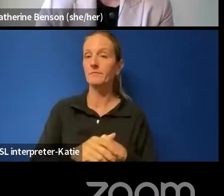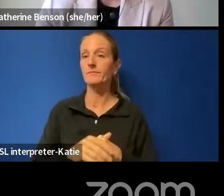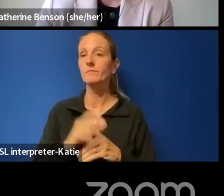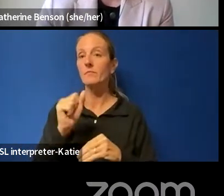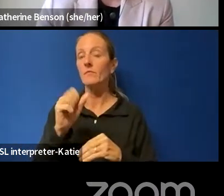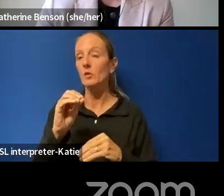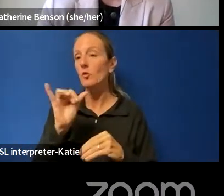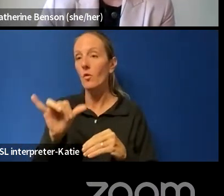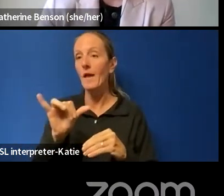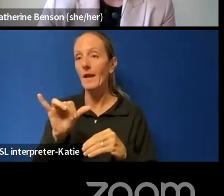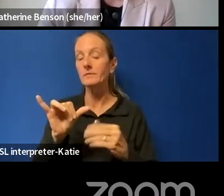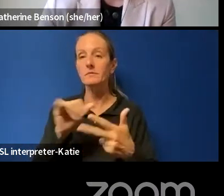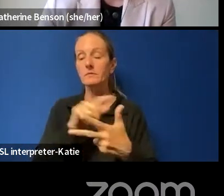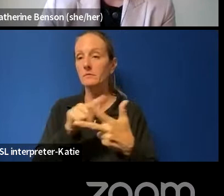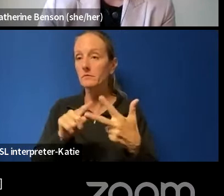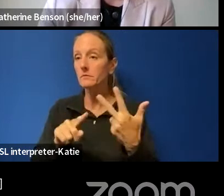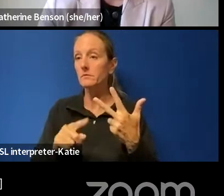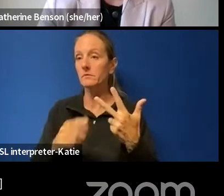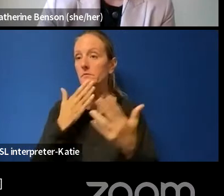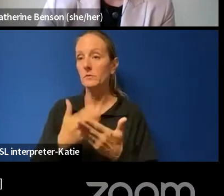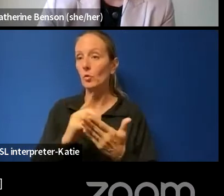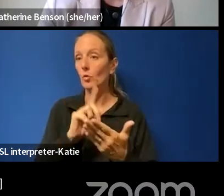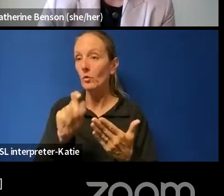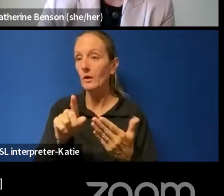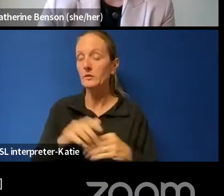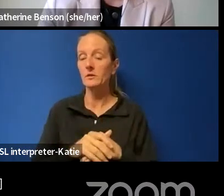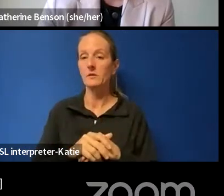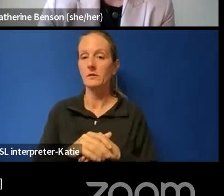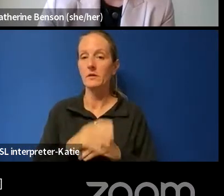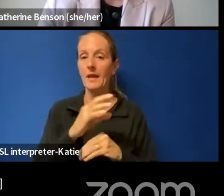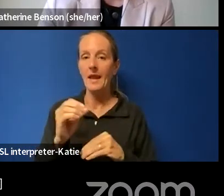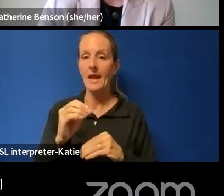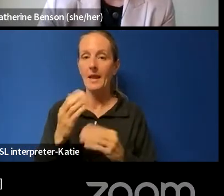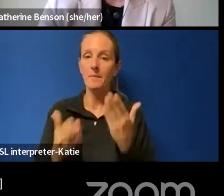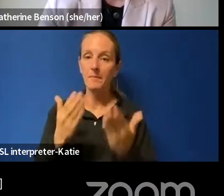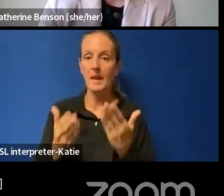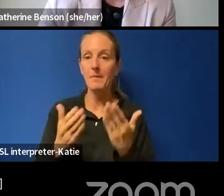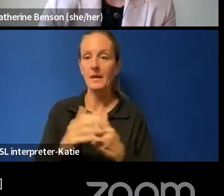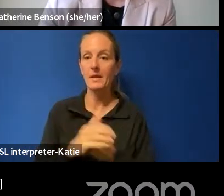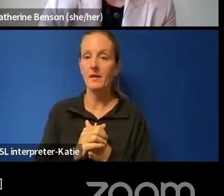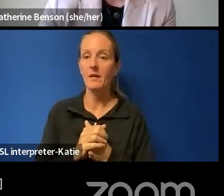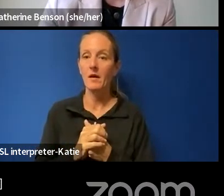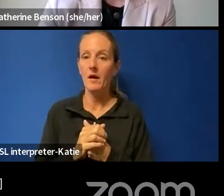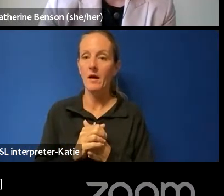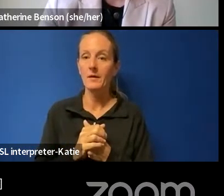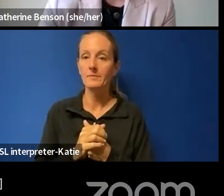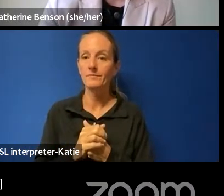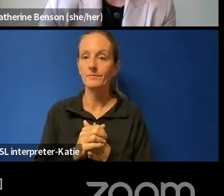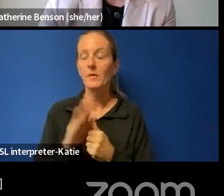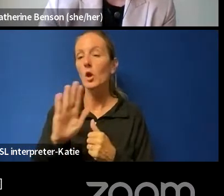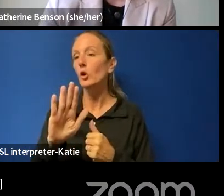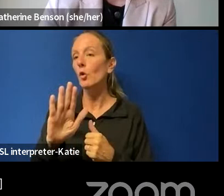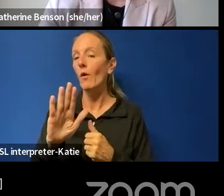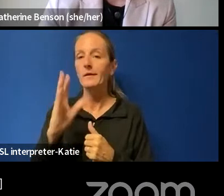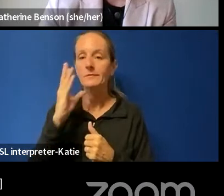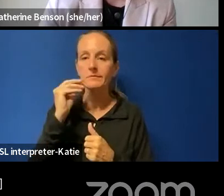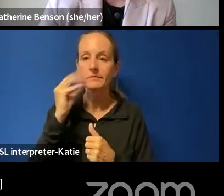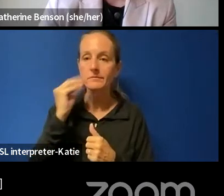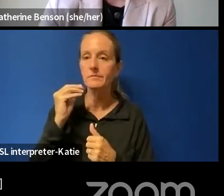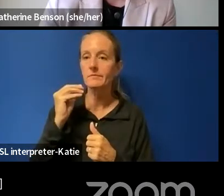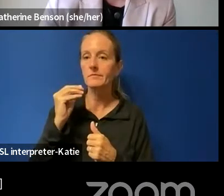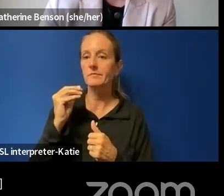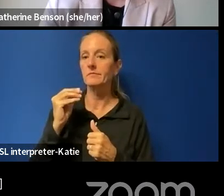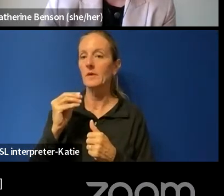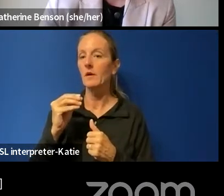to inquire school officials, um, in a more informal way, uh, to investigate, uh, you know, our, holistic privacy,